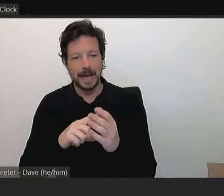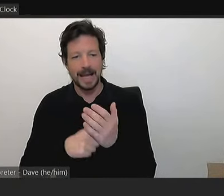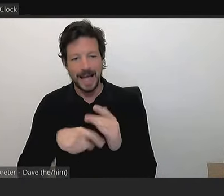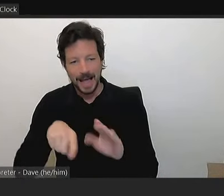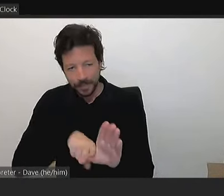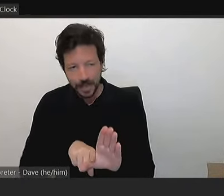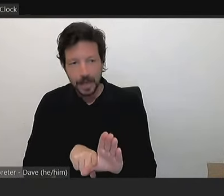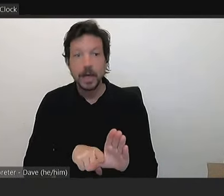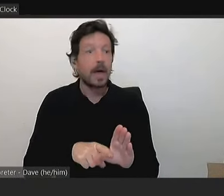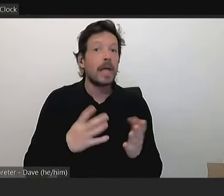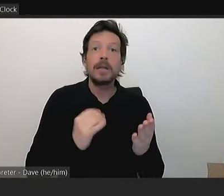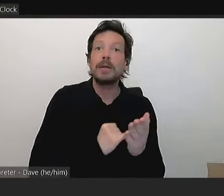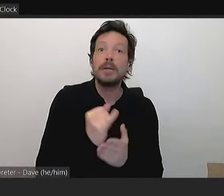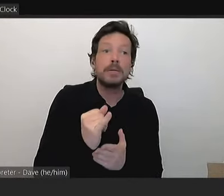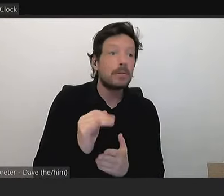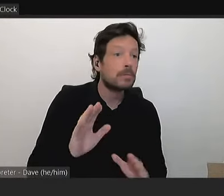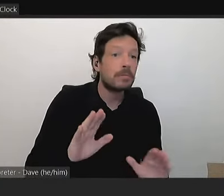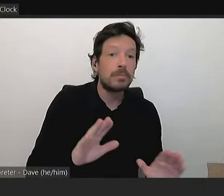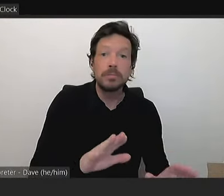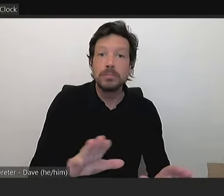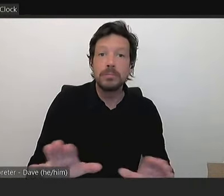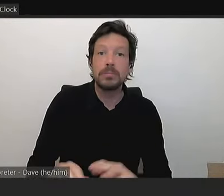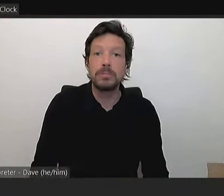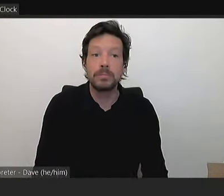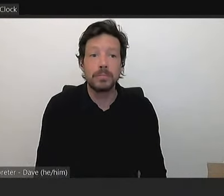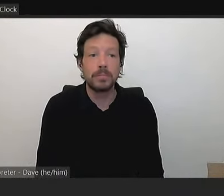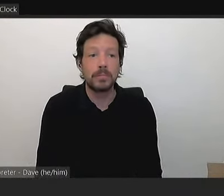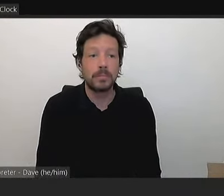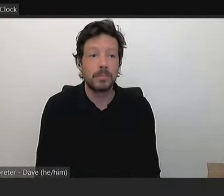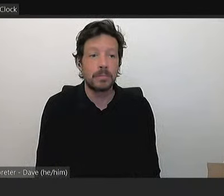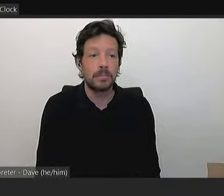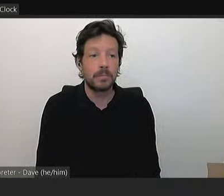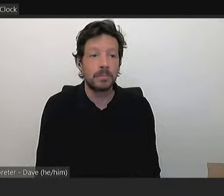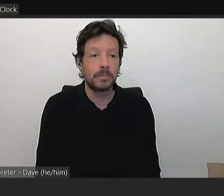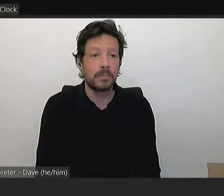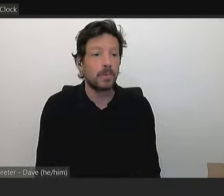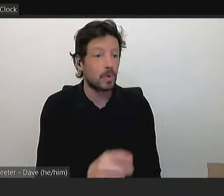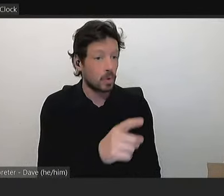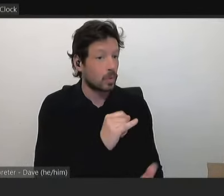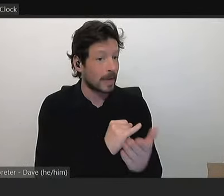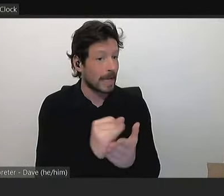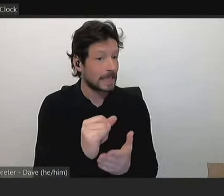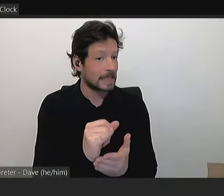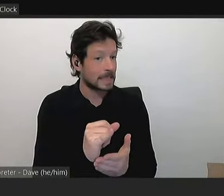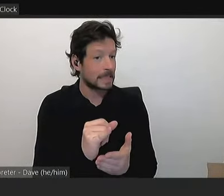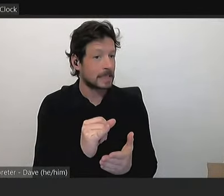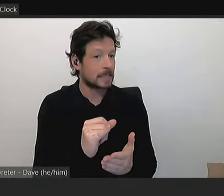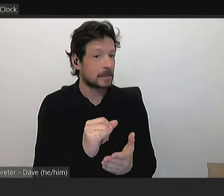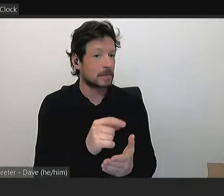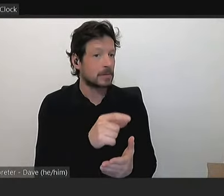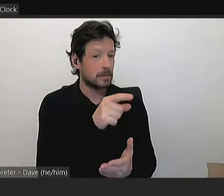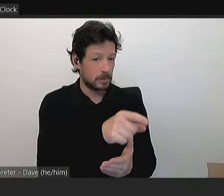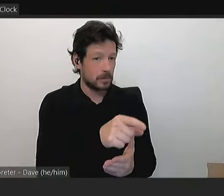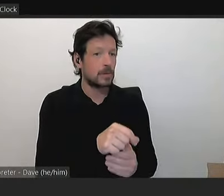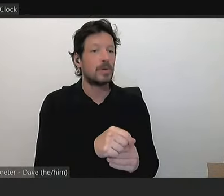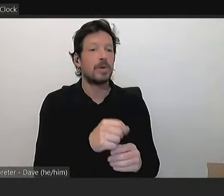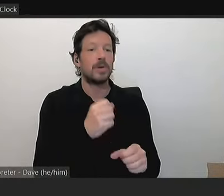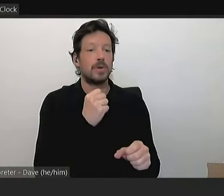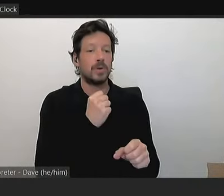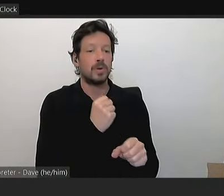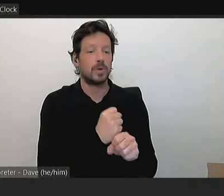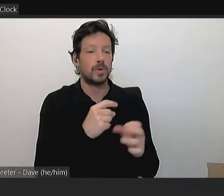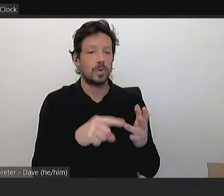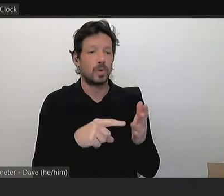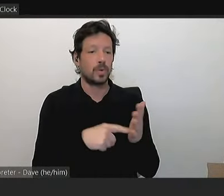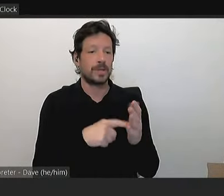or abstaining? Against moving in block? Against moving in block? Against moving in block. Gaetano Greco. Thank you.